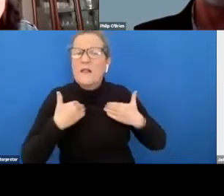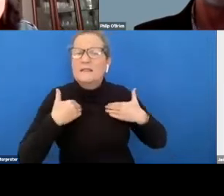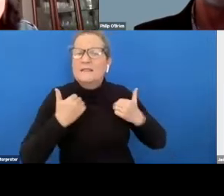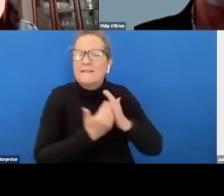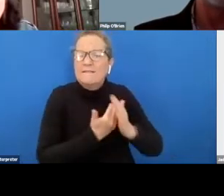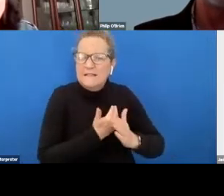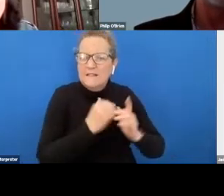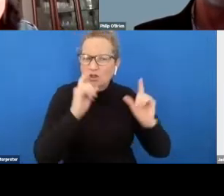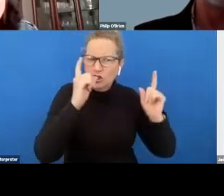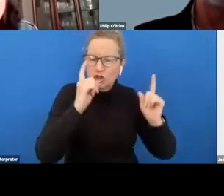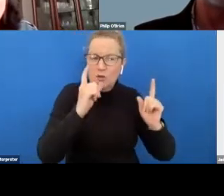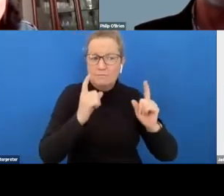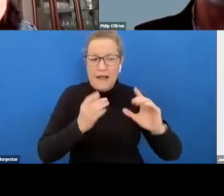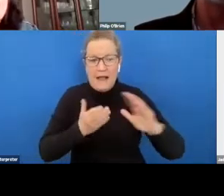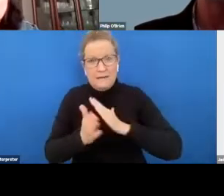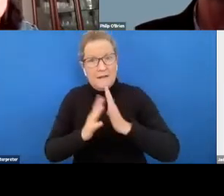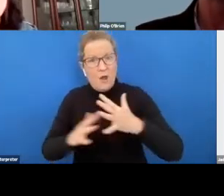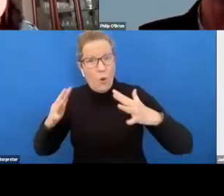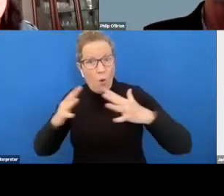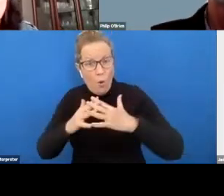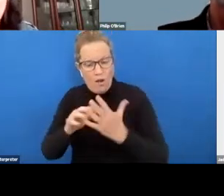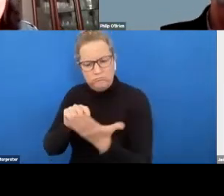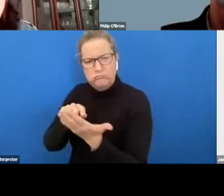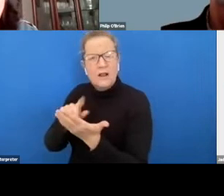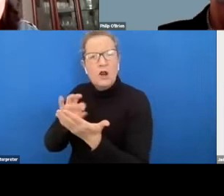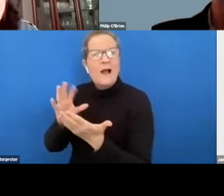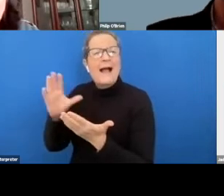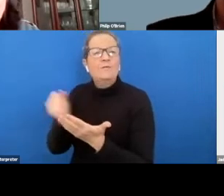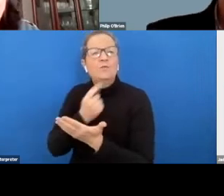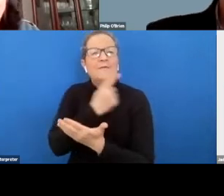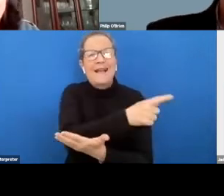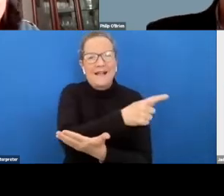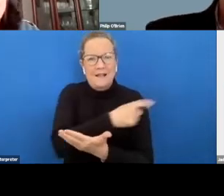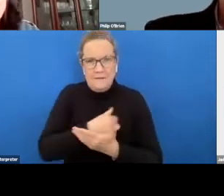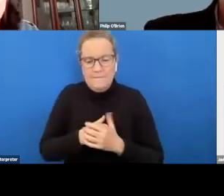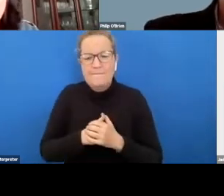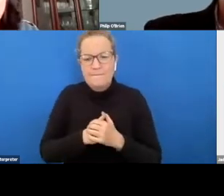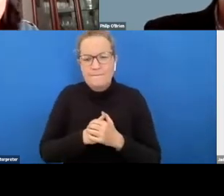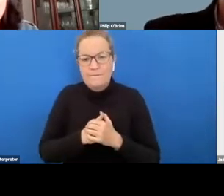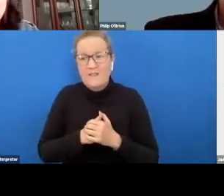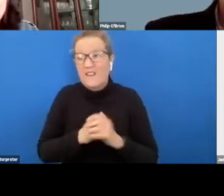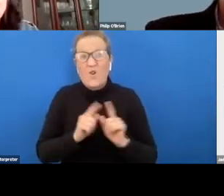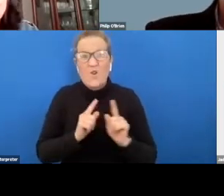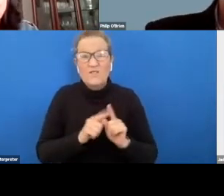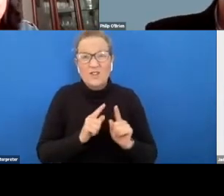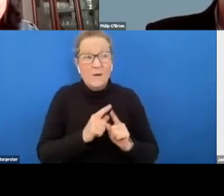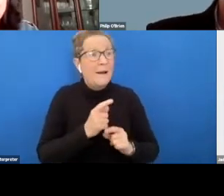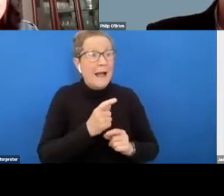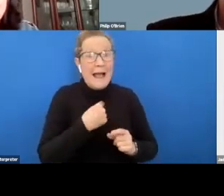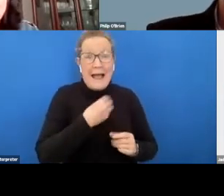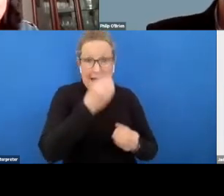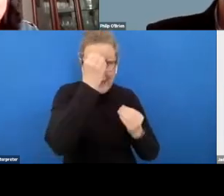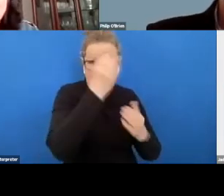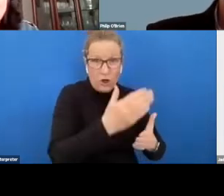legally do not have to talk about their disability um and the other reason why some people might not want to talk about it is fear of discrimination um